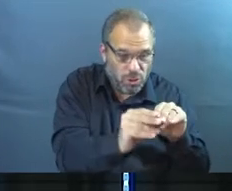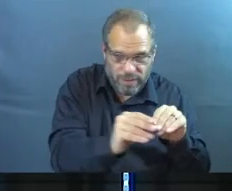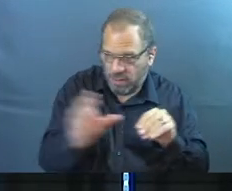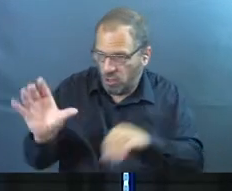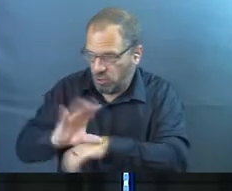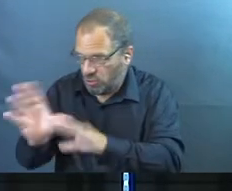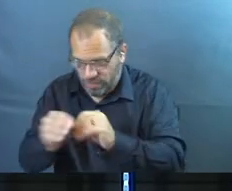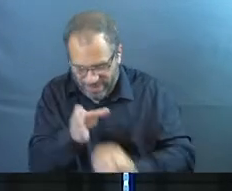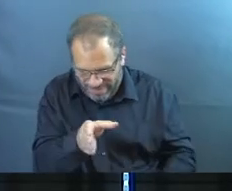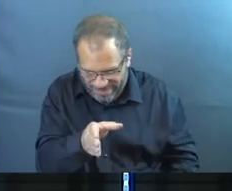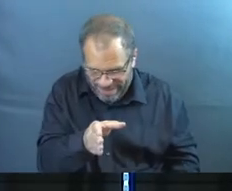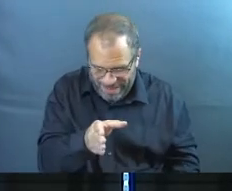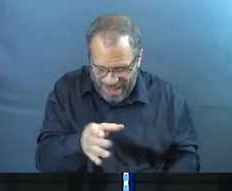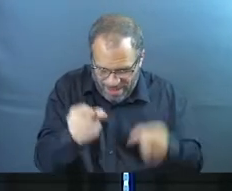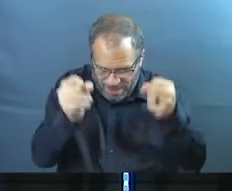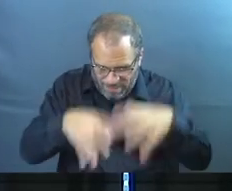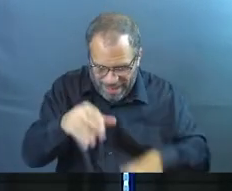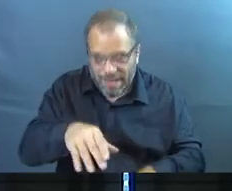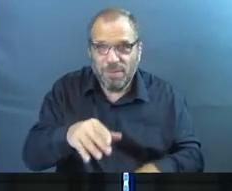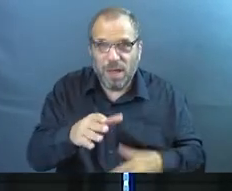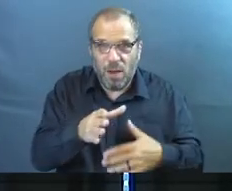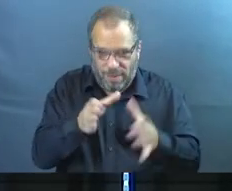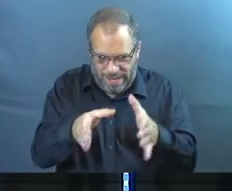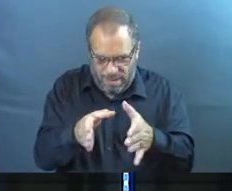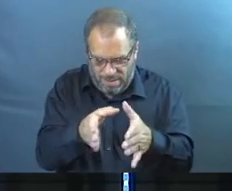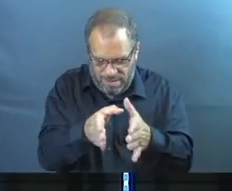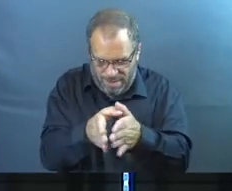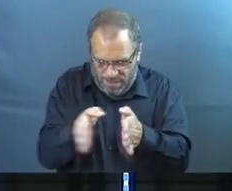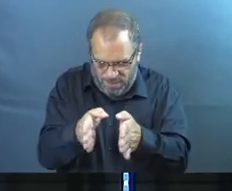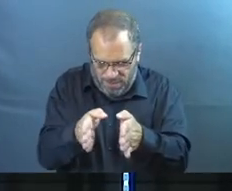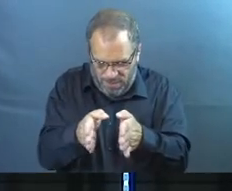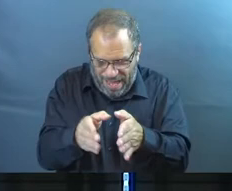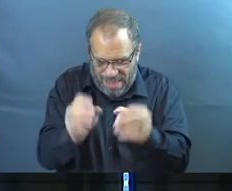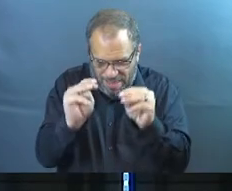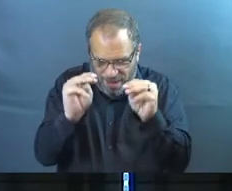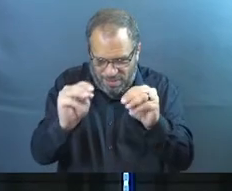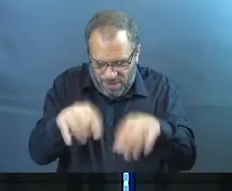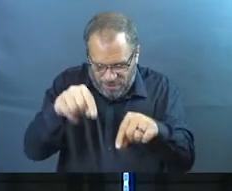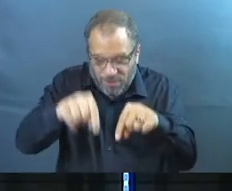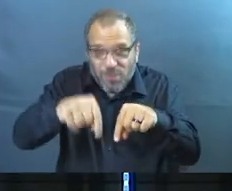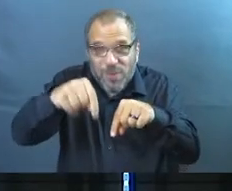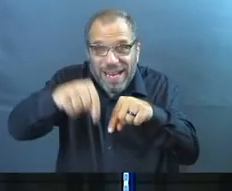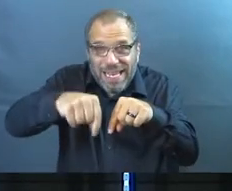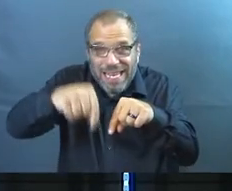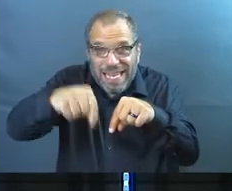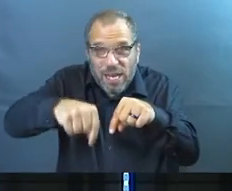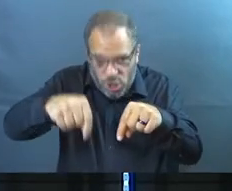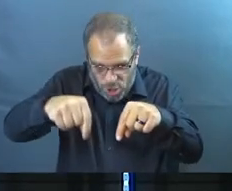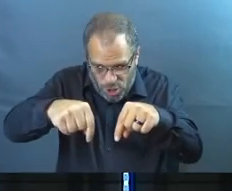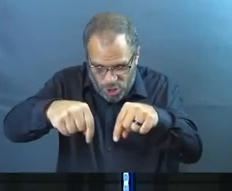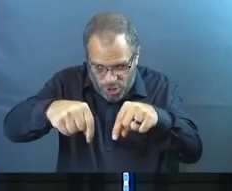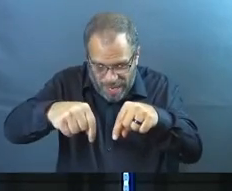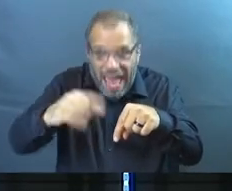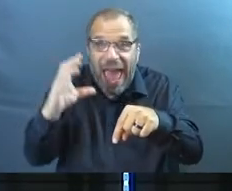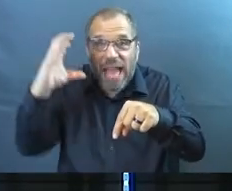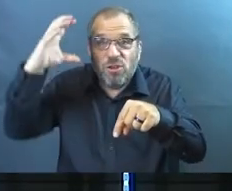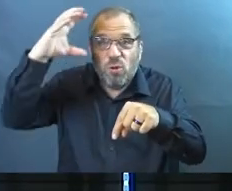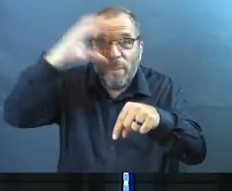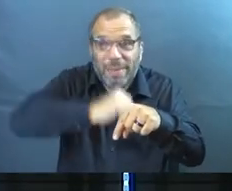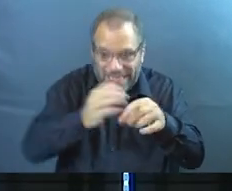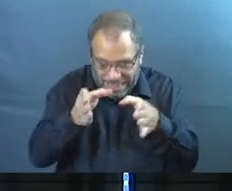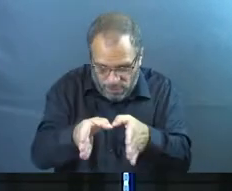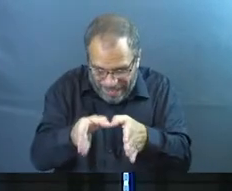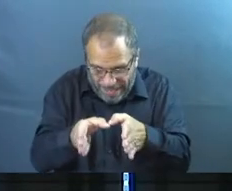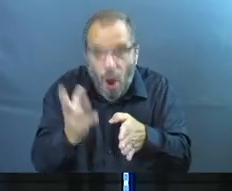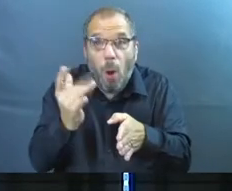in the middle. There is. You got the margins around the service, and there's miracles in those margins, and we miss the miracles that are in